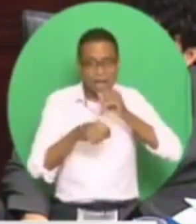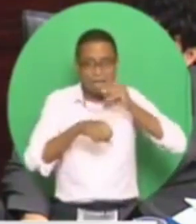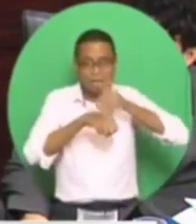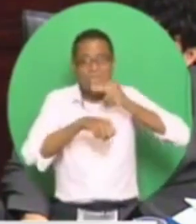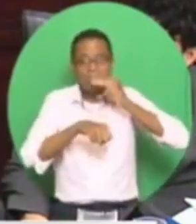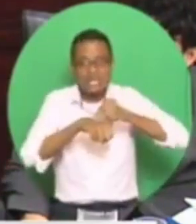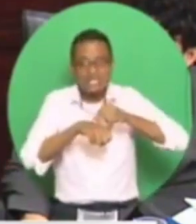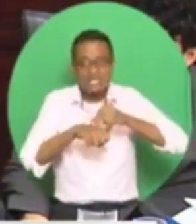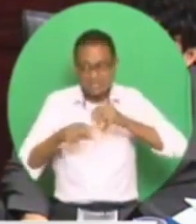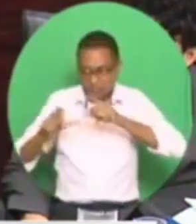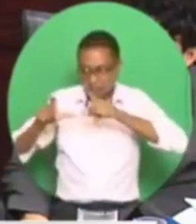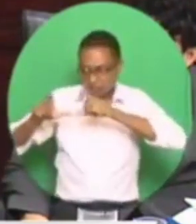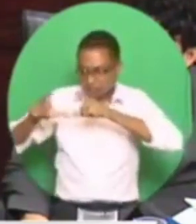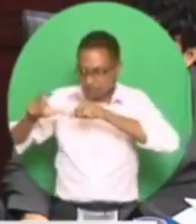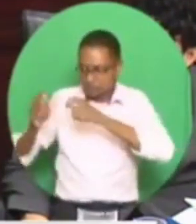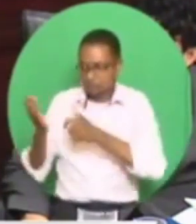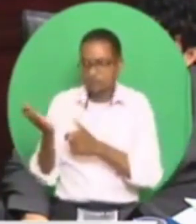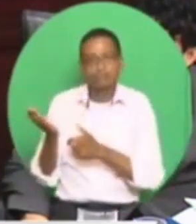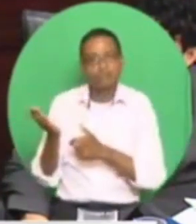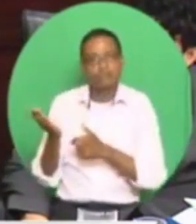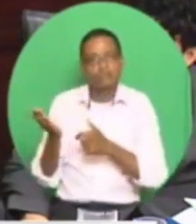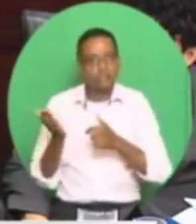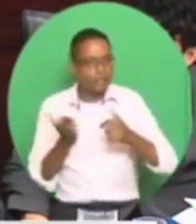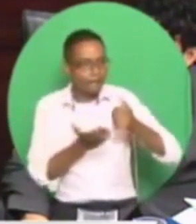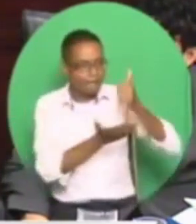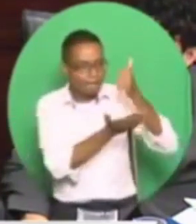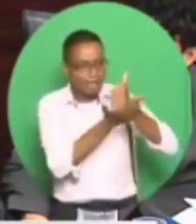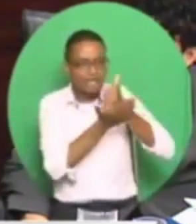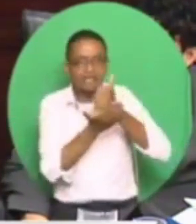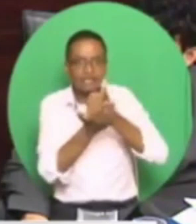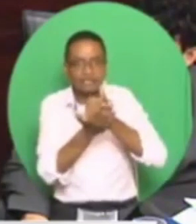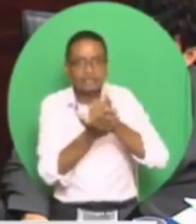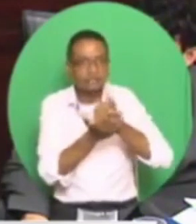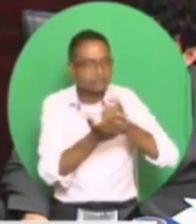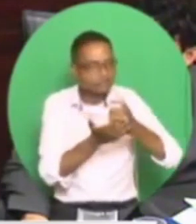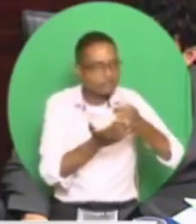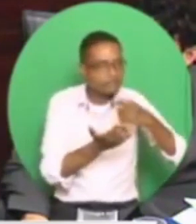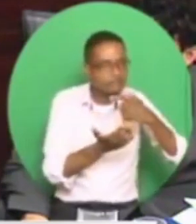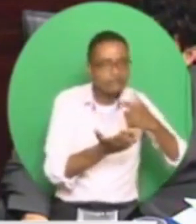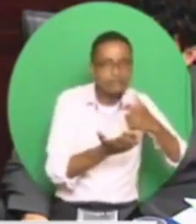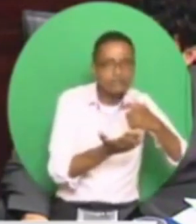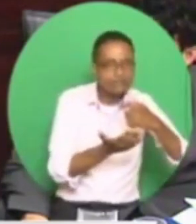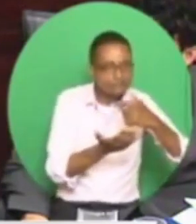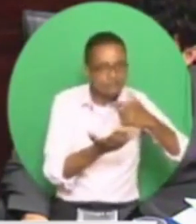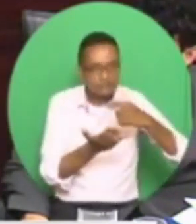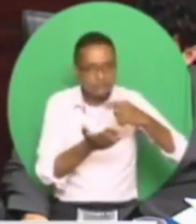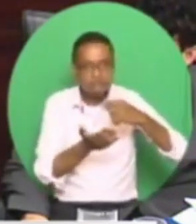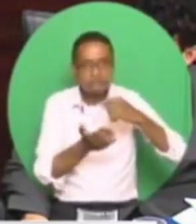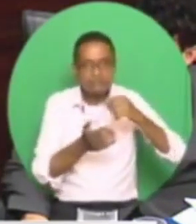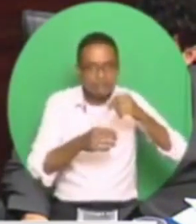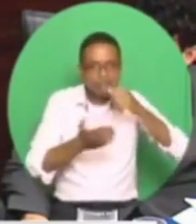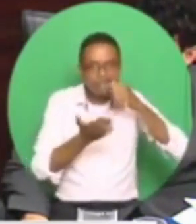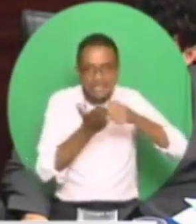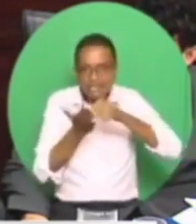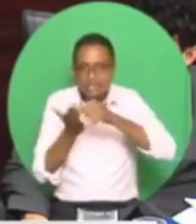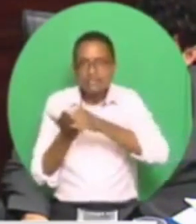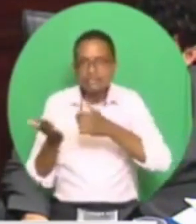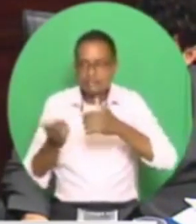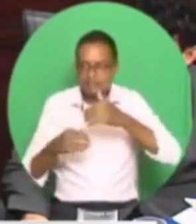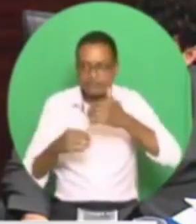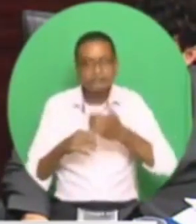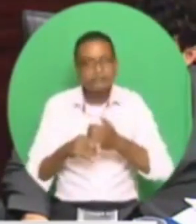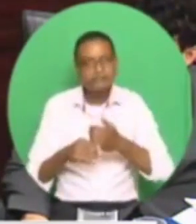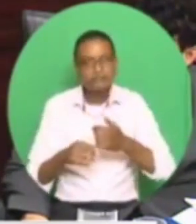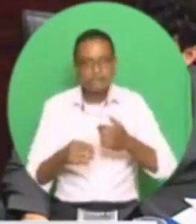this matter of coordinates and banking coordinates to be sent, and who it is to be sent to, and what is to be wired and so on. So